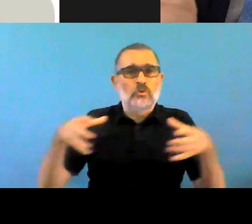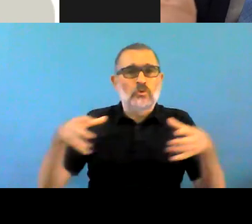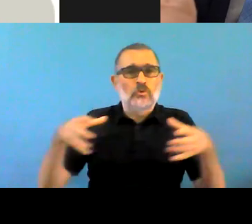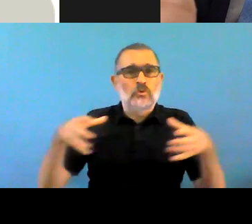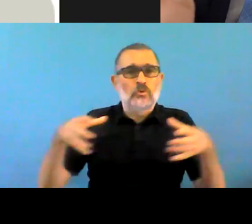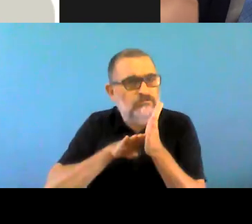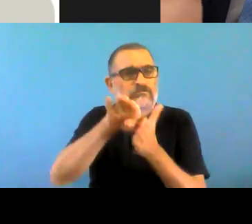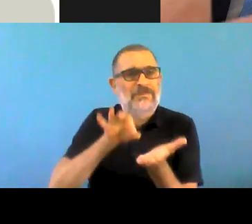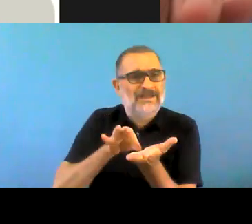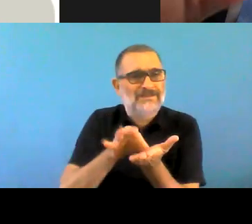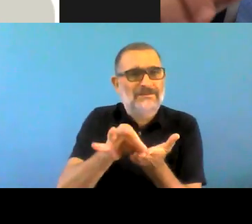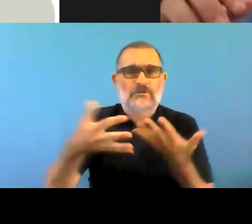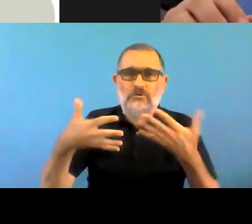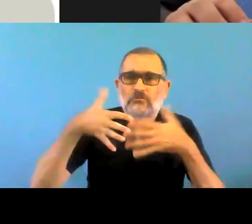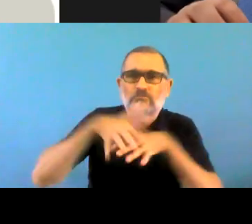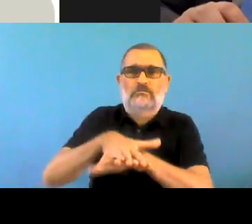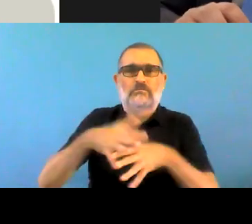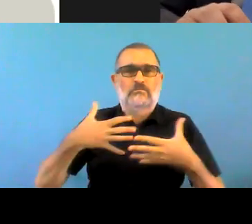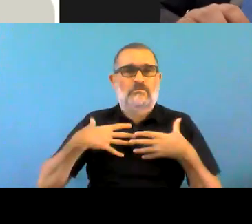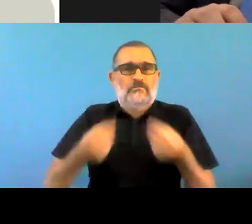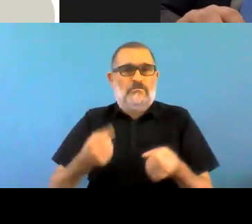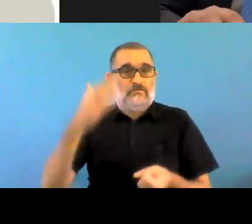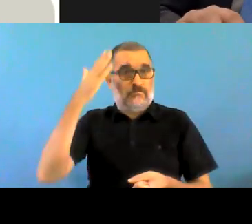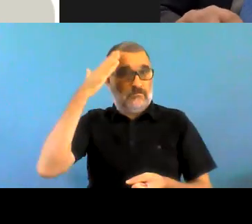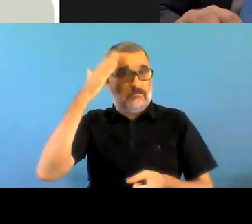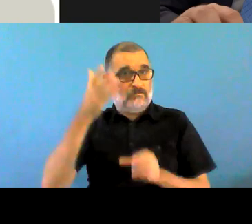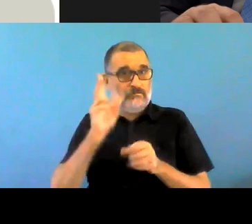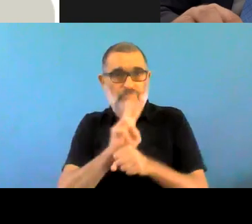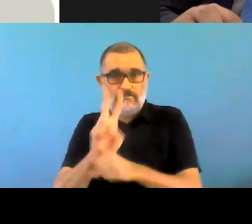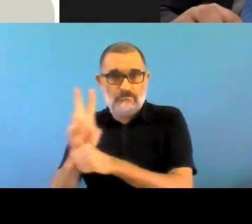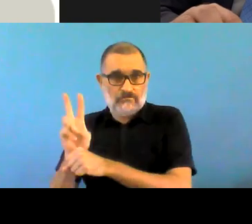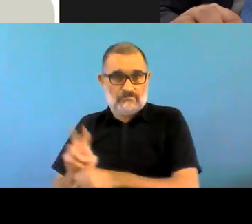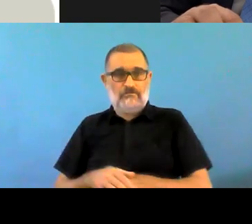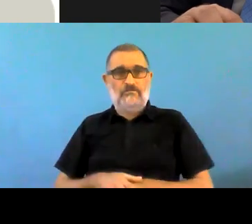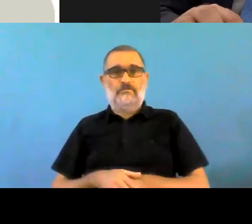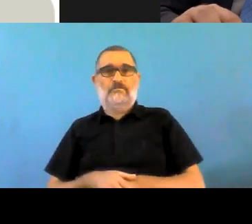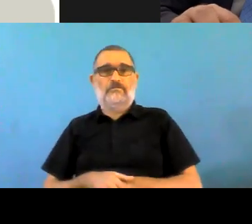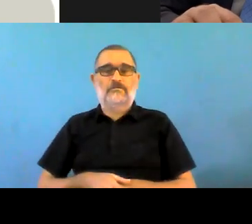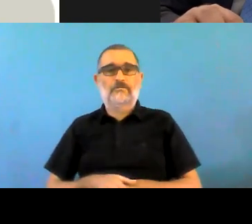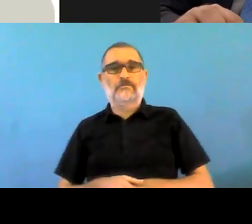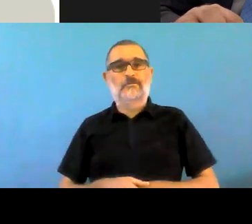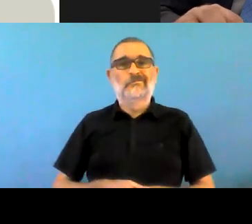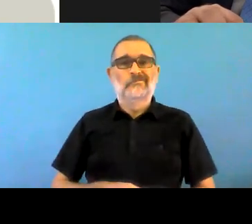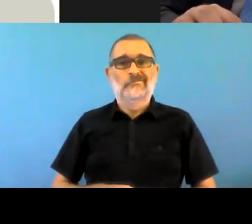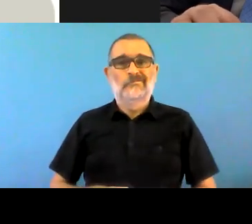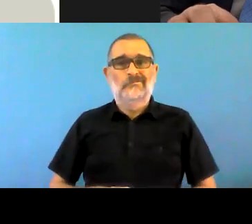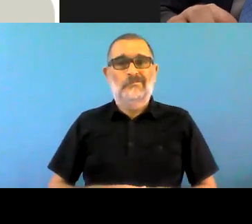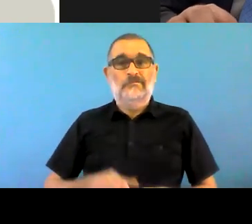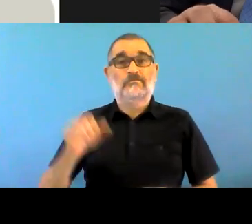Thank you. That's a difficult one. Thank you, Antonio.